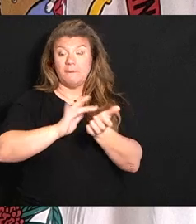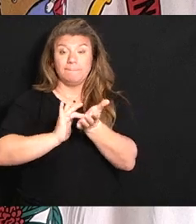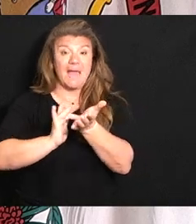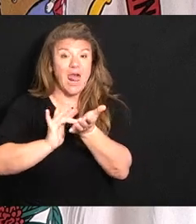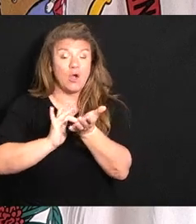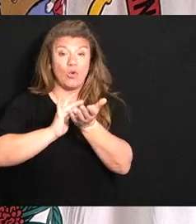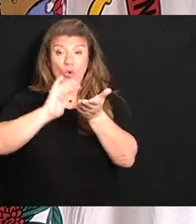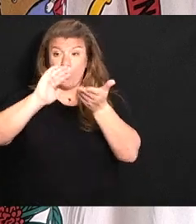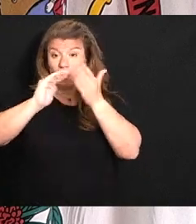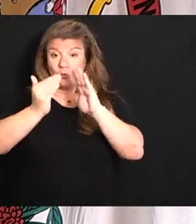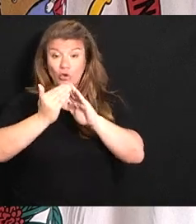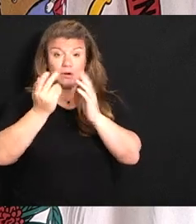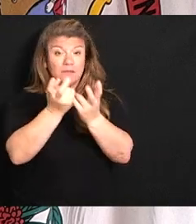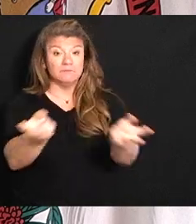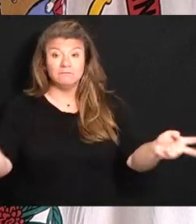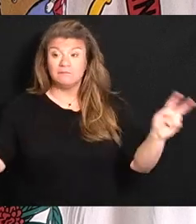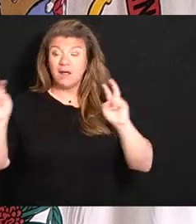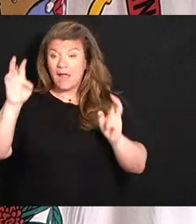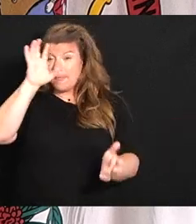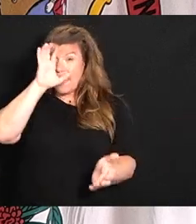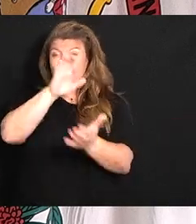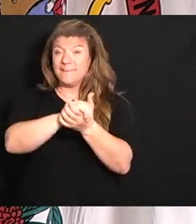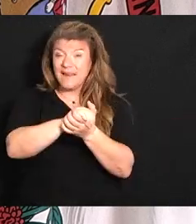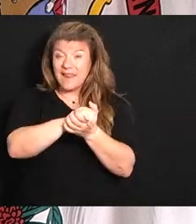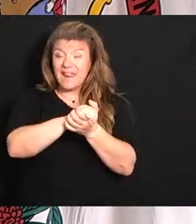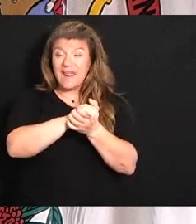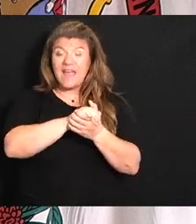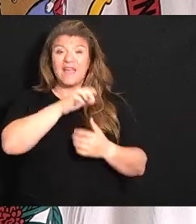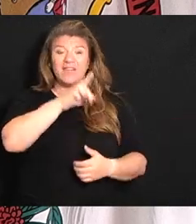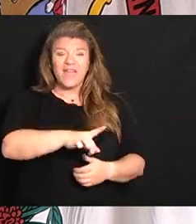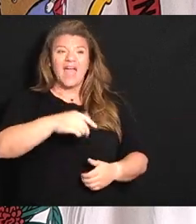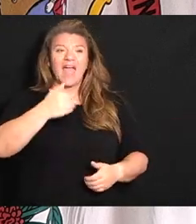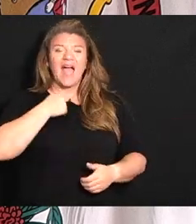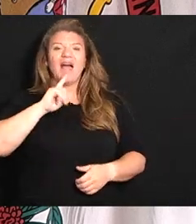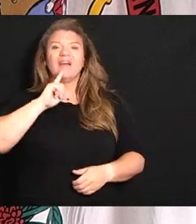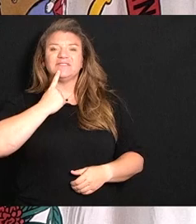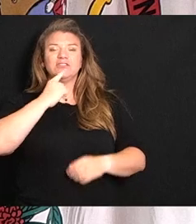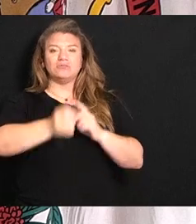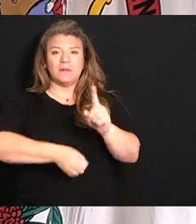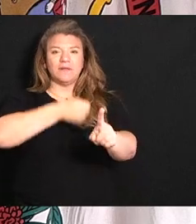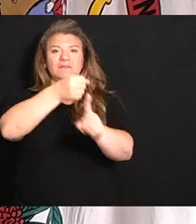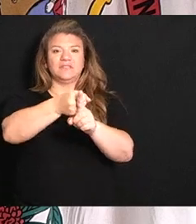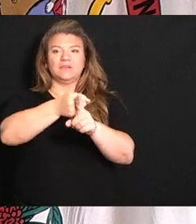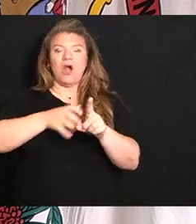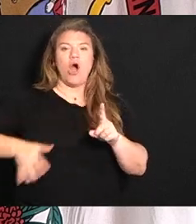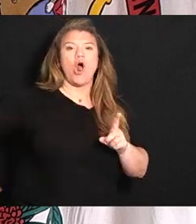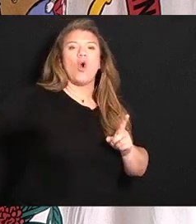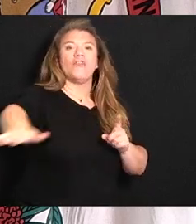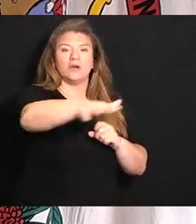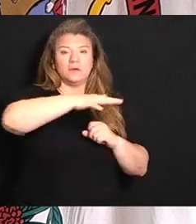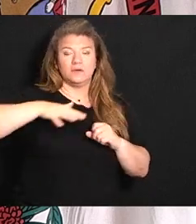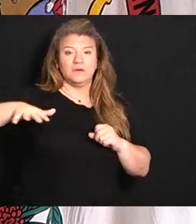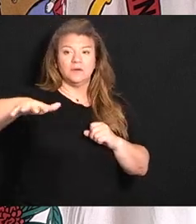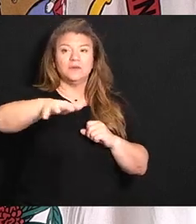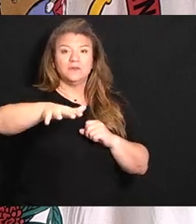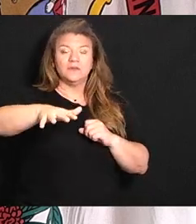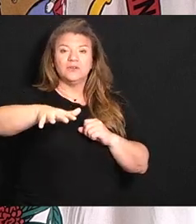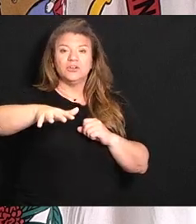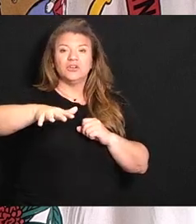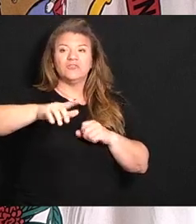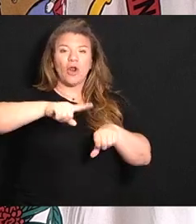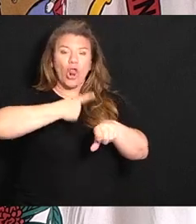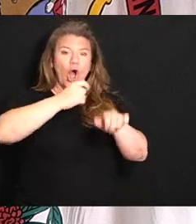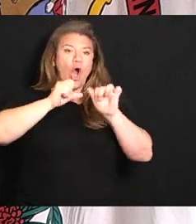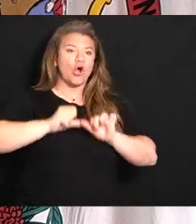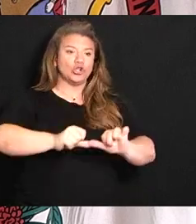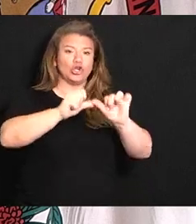community that believe that there is ramifications all across the board for long term